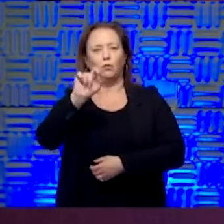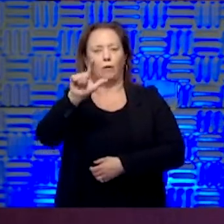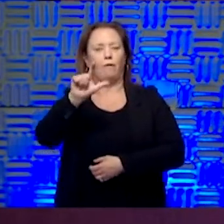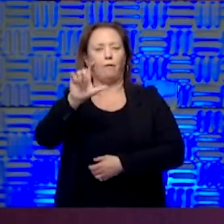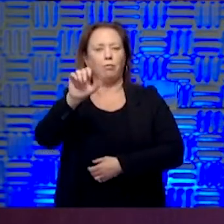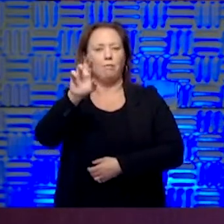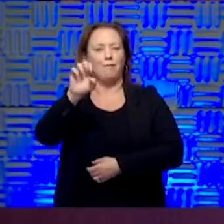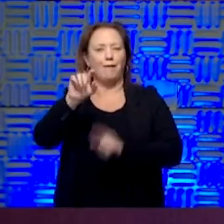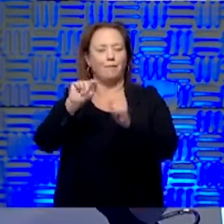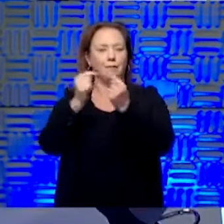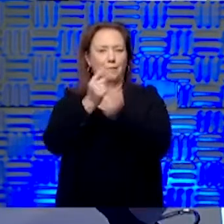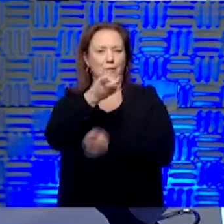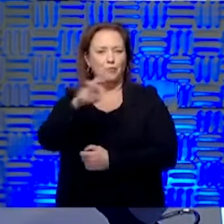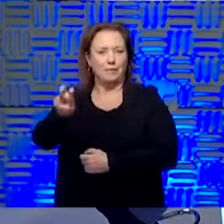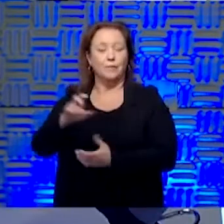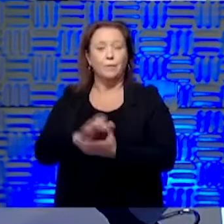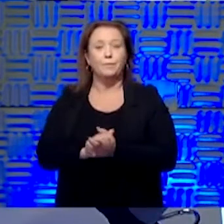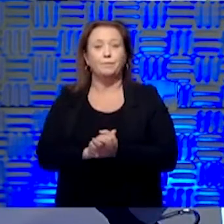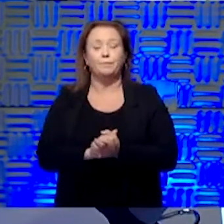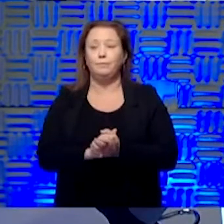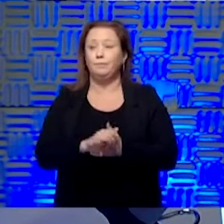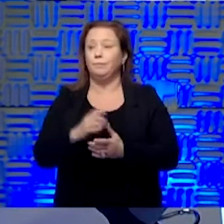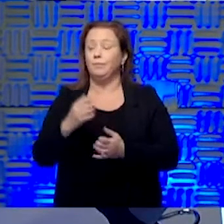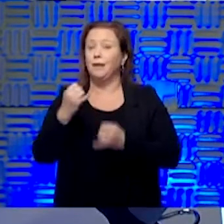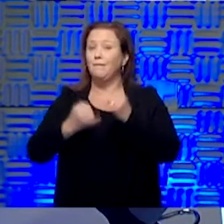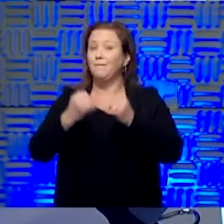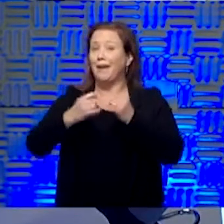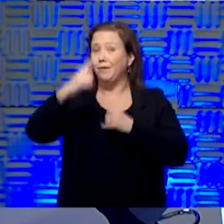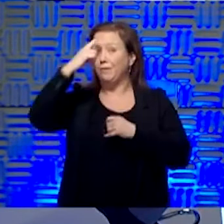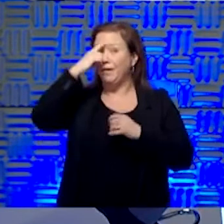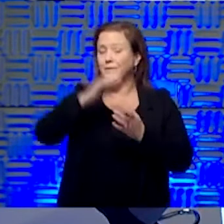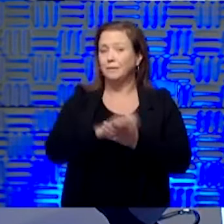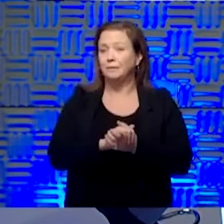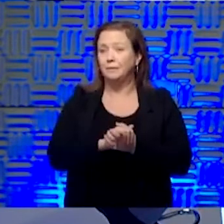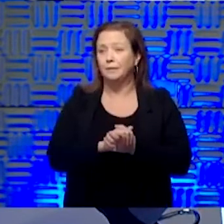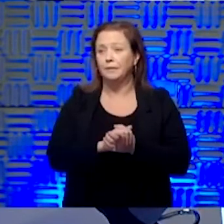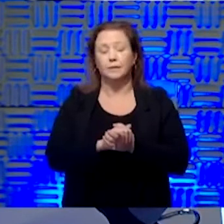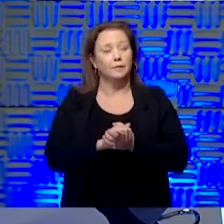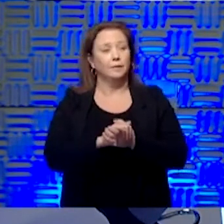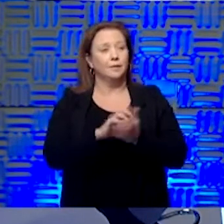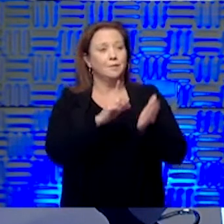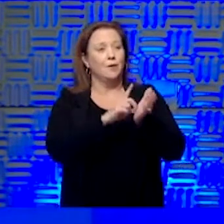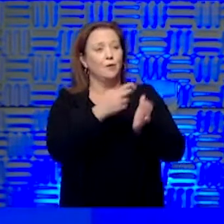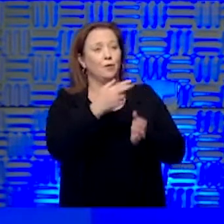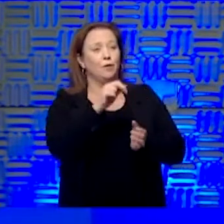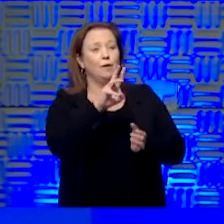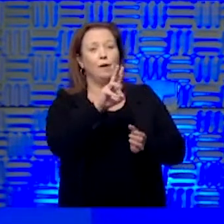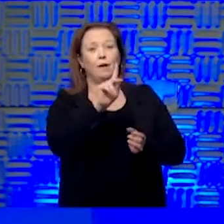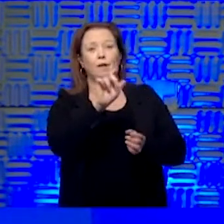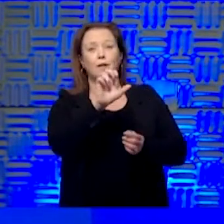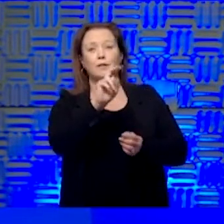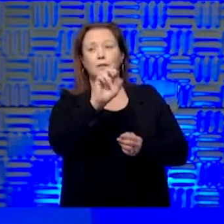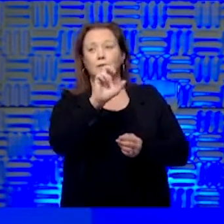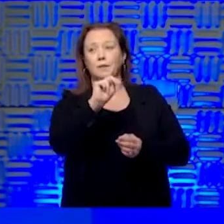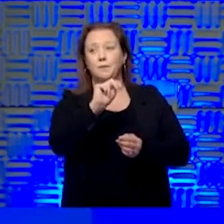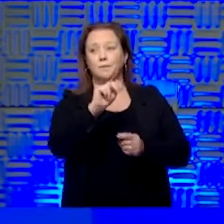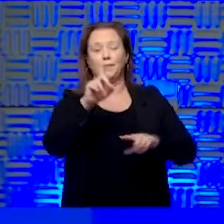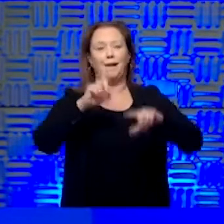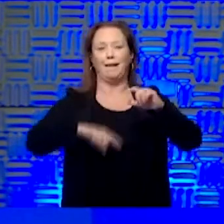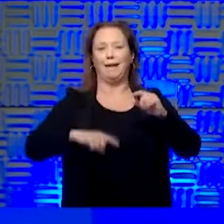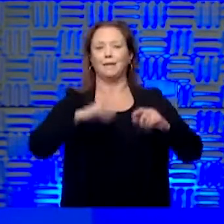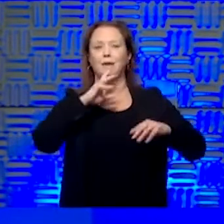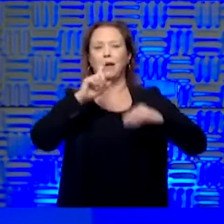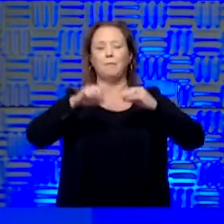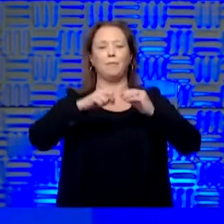transfer consider. Okay. Final thoughts, guys. Yeah. You know, I can't allow you to be the only one with the pop culture